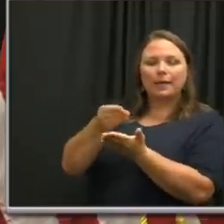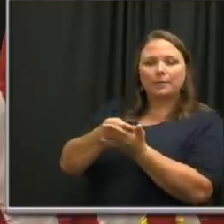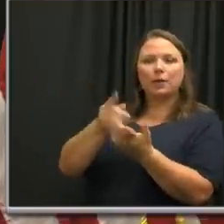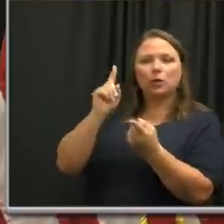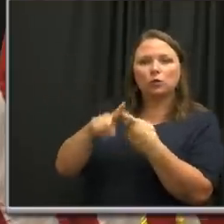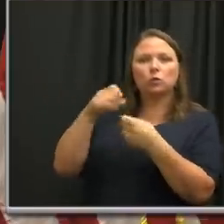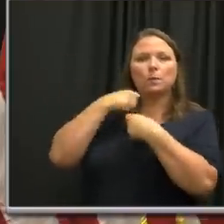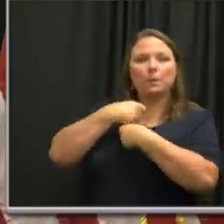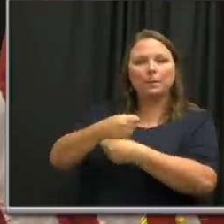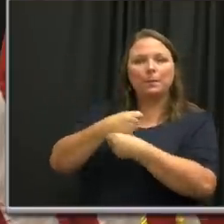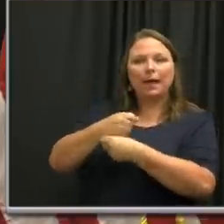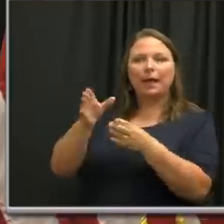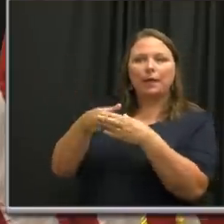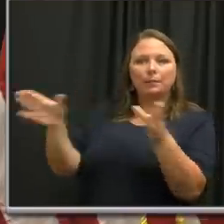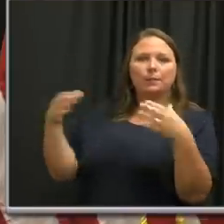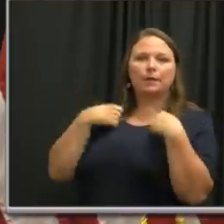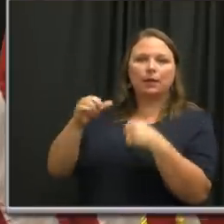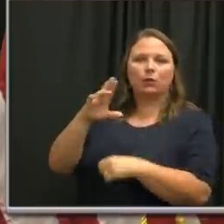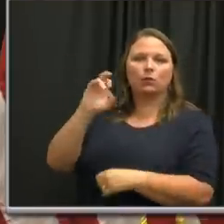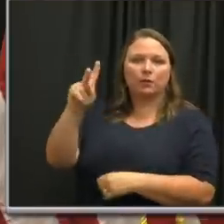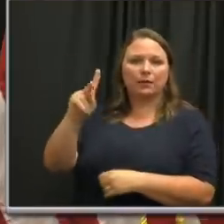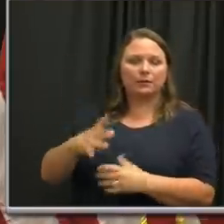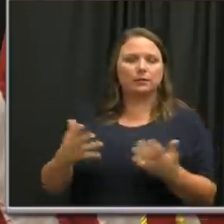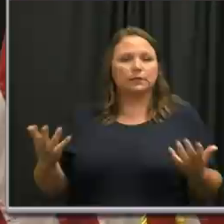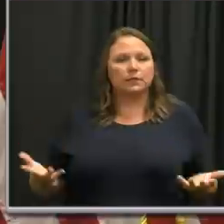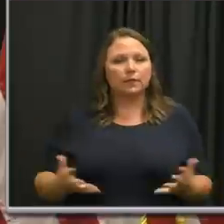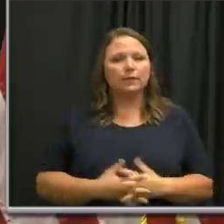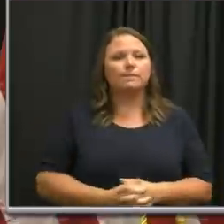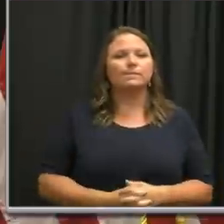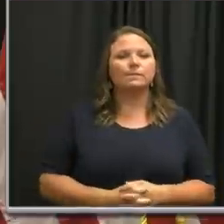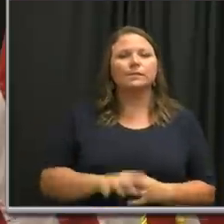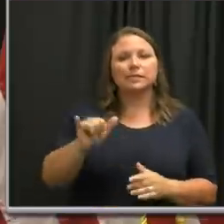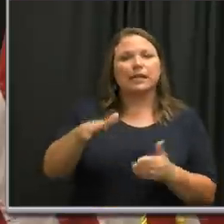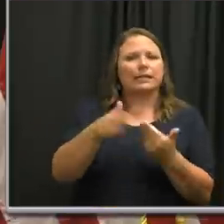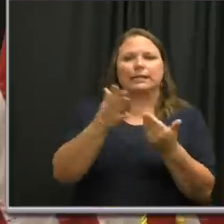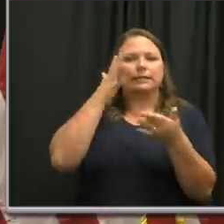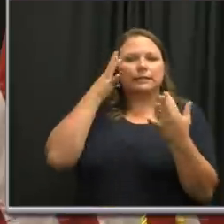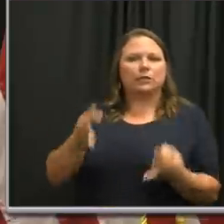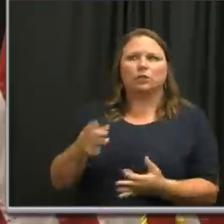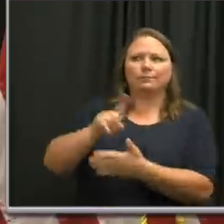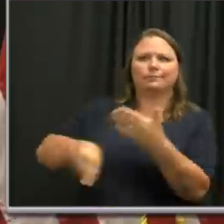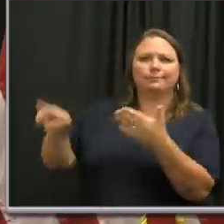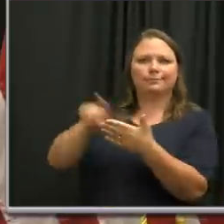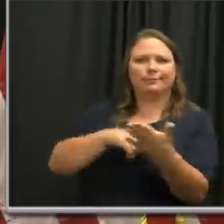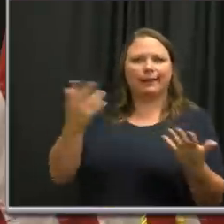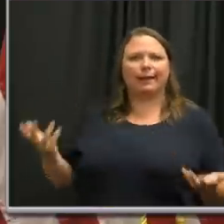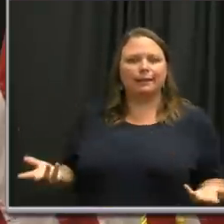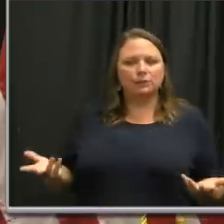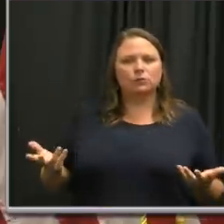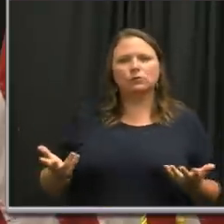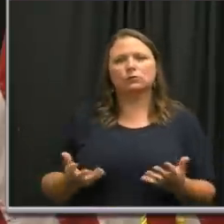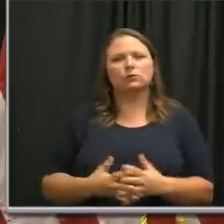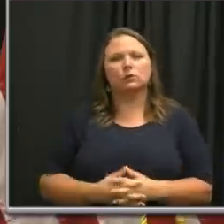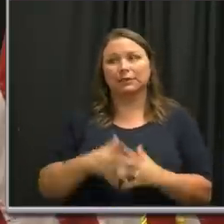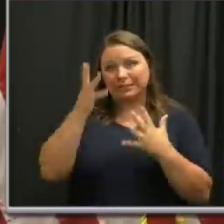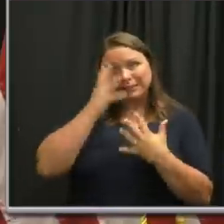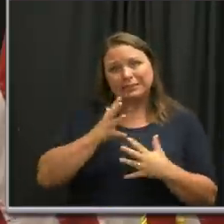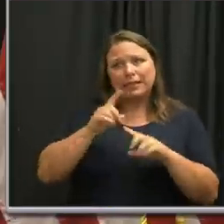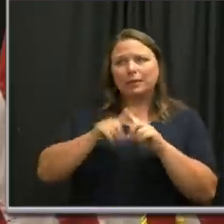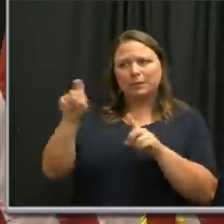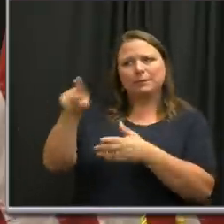create what could be a public health risk. Okay. Well, that's an easy decision to say or easier decision. It's sad,